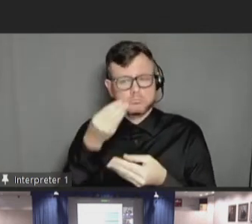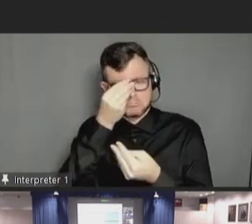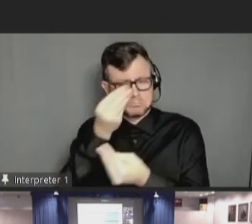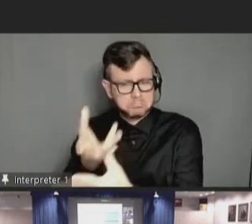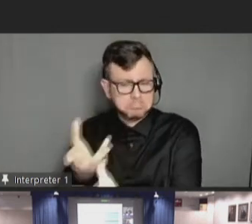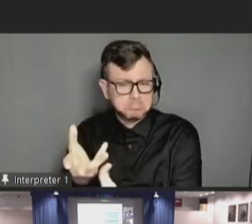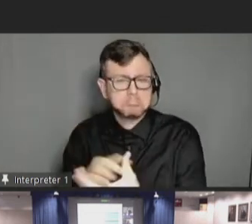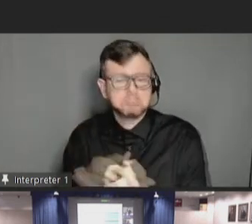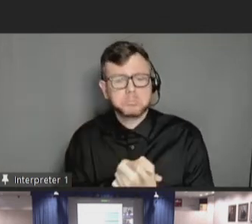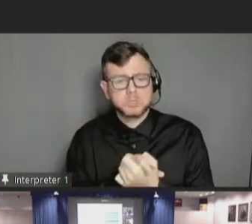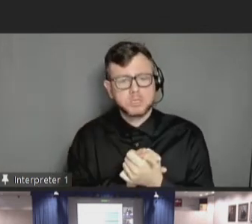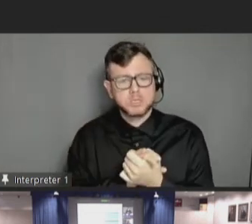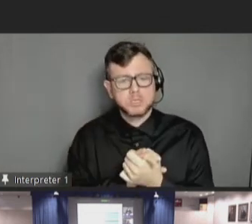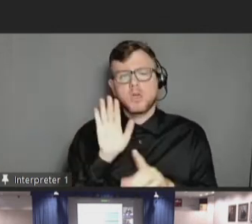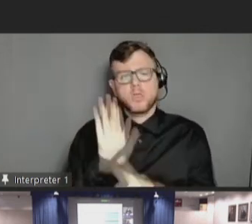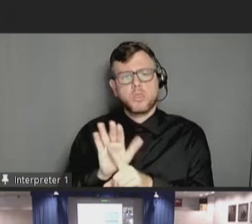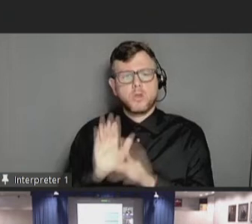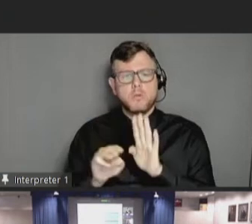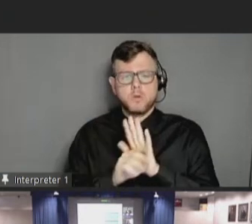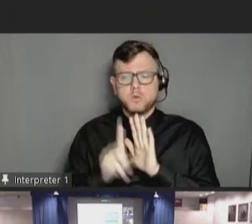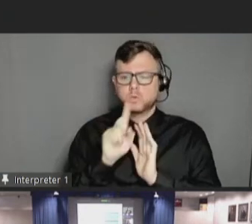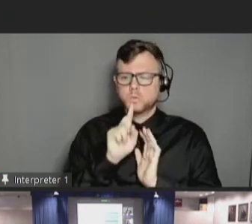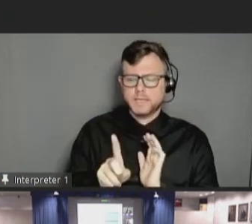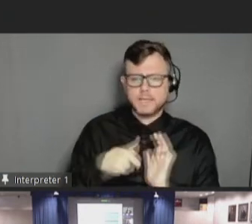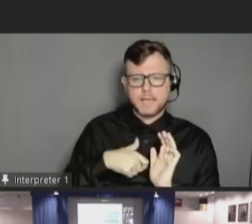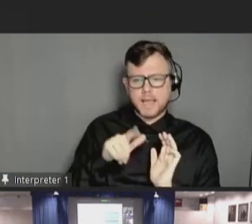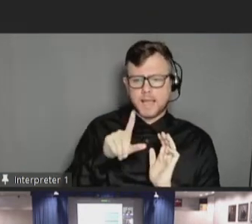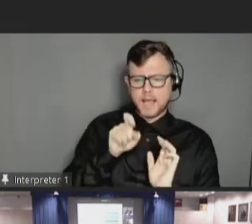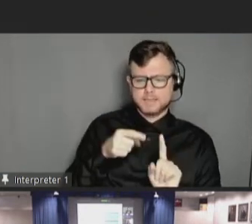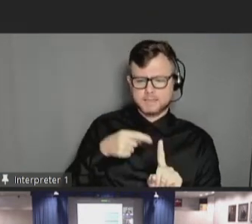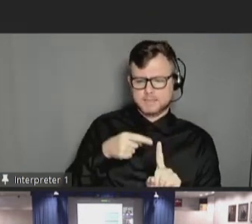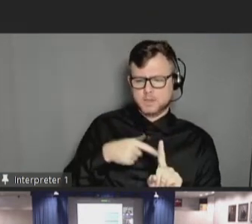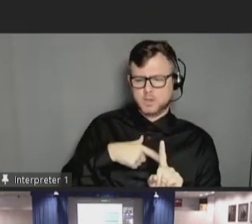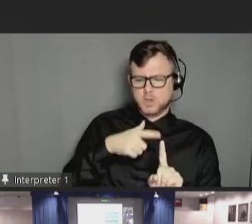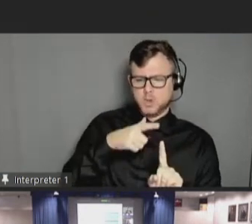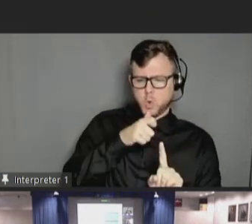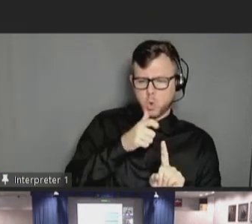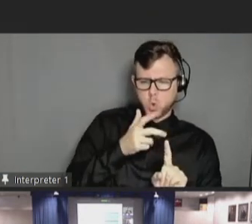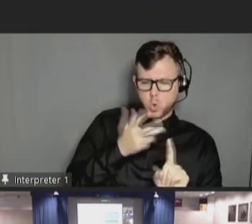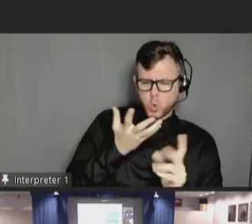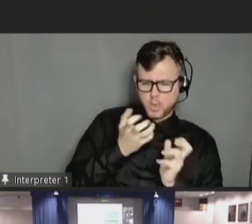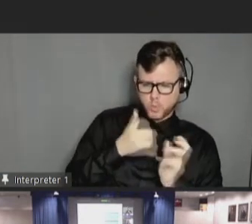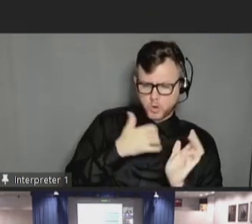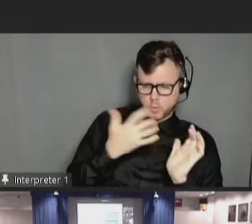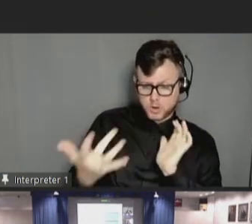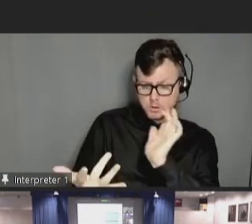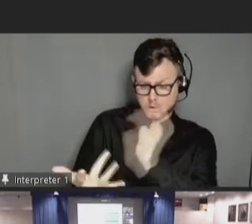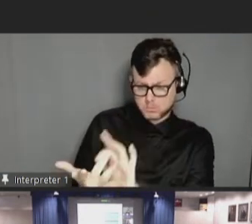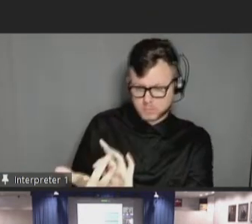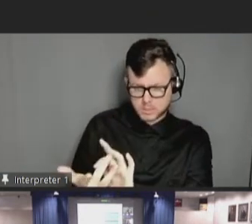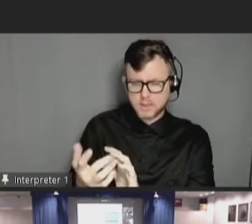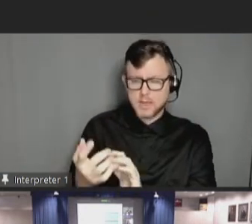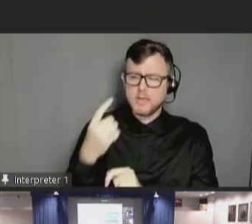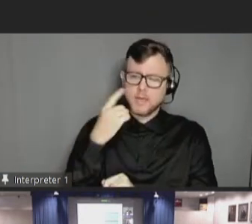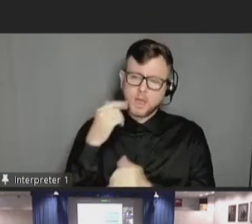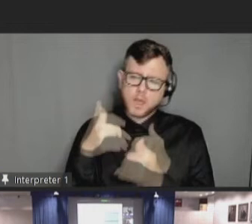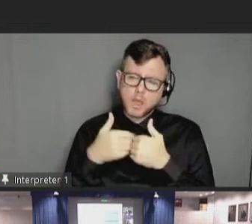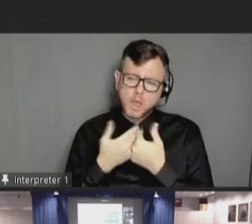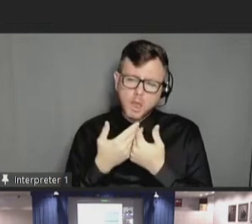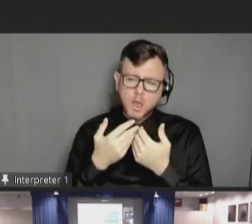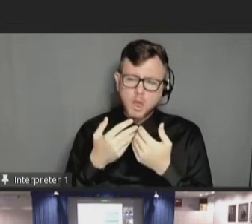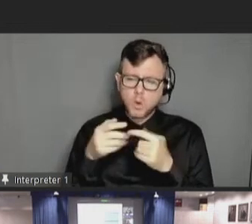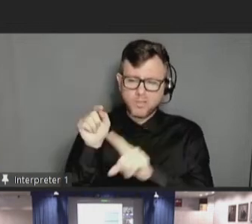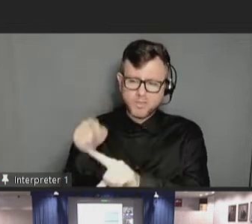model was really asking the messengers who they hope to reach and asking them to think about how those people get